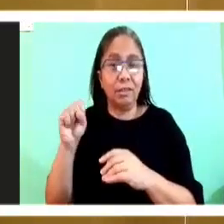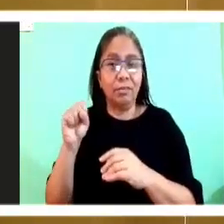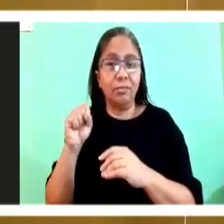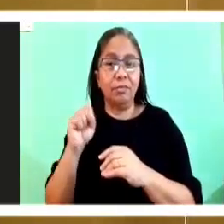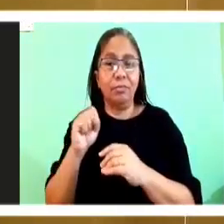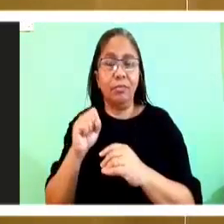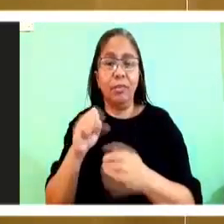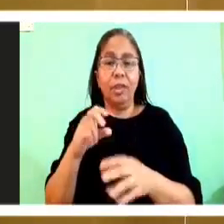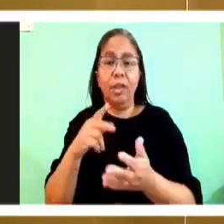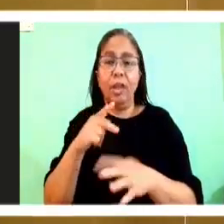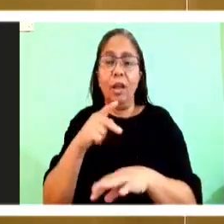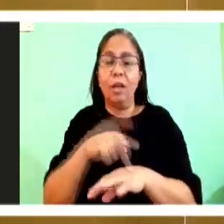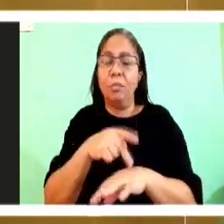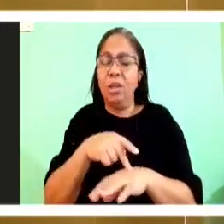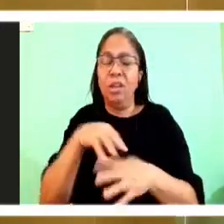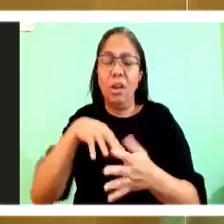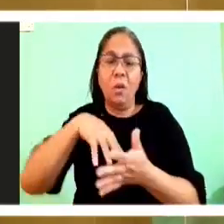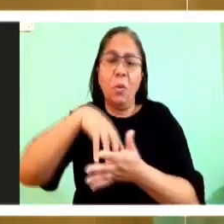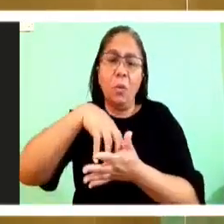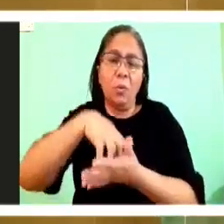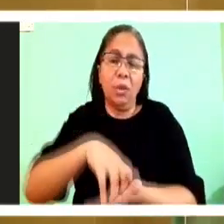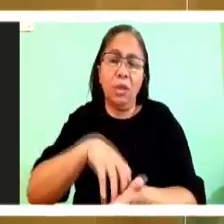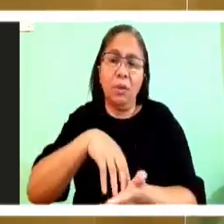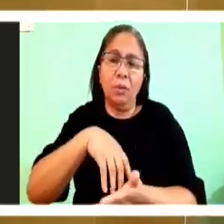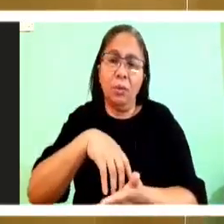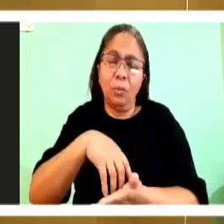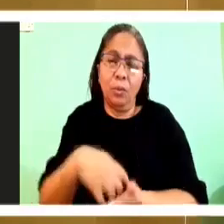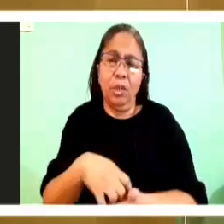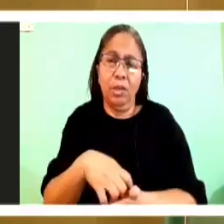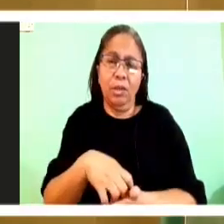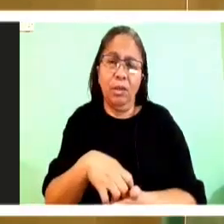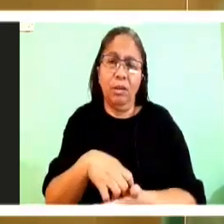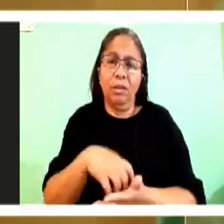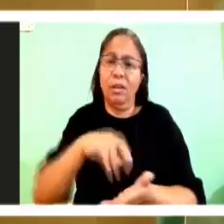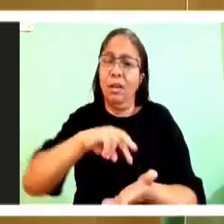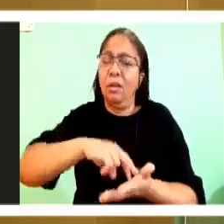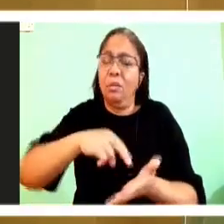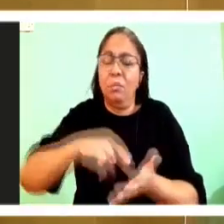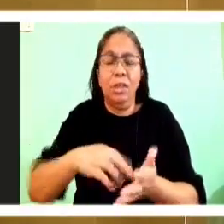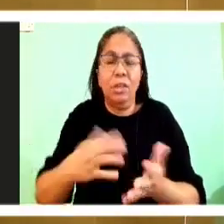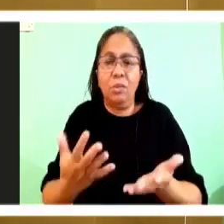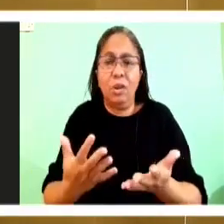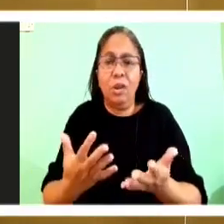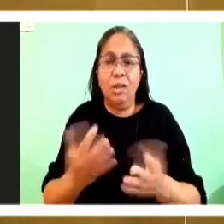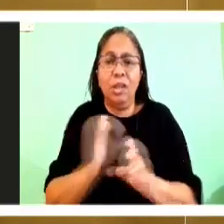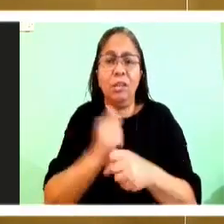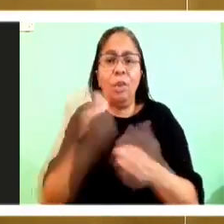undone. But that being undone is being done again by God.